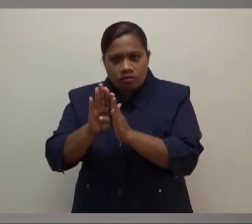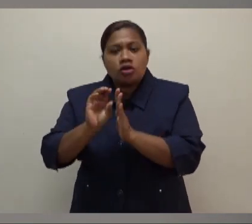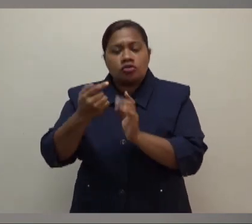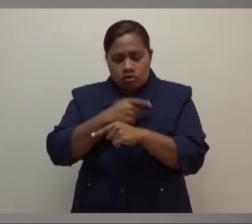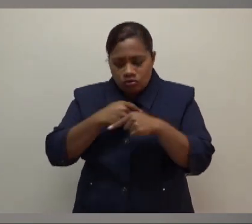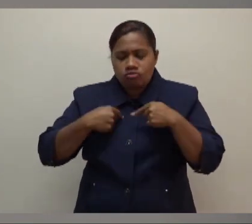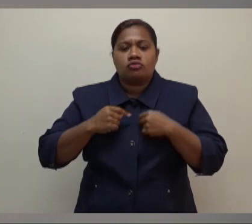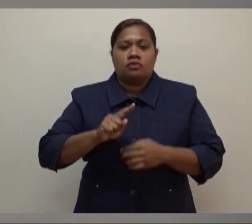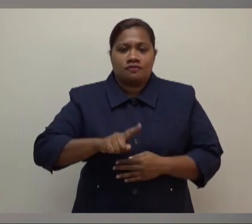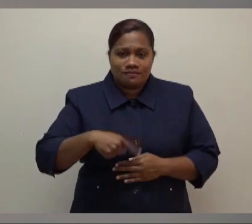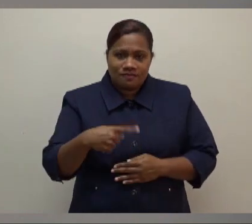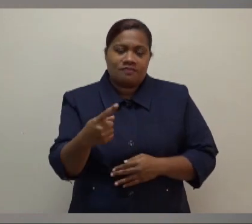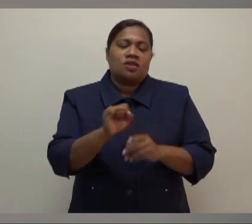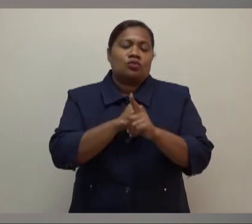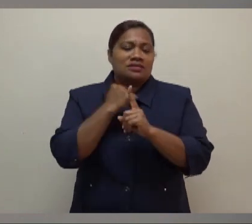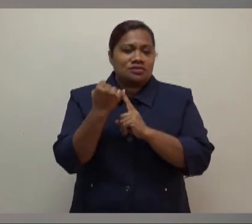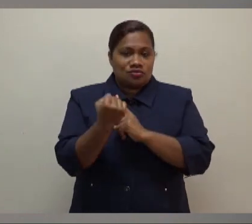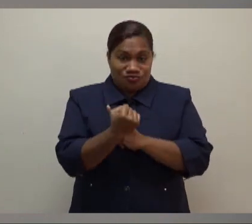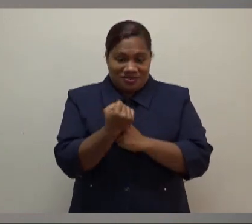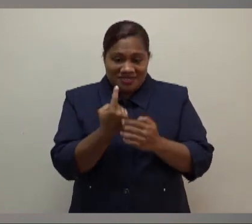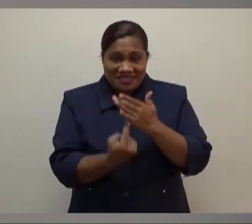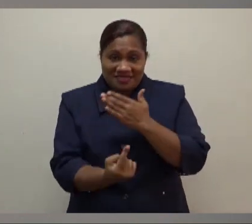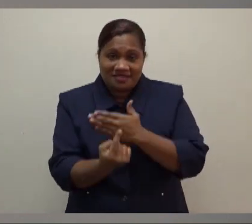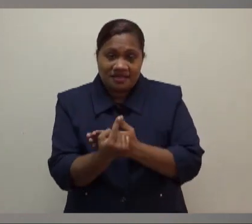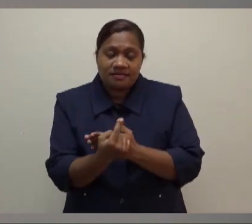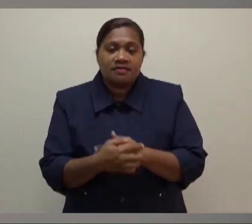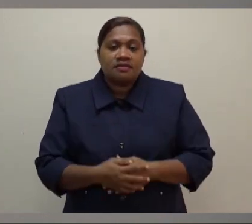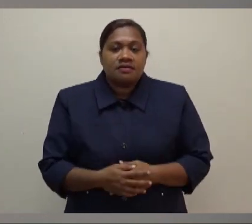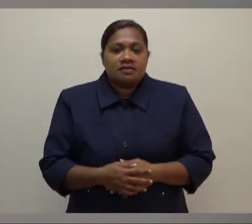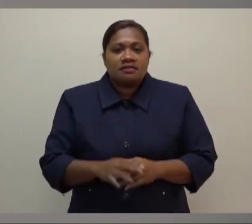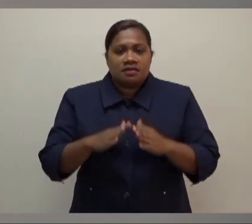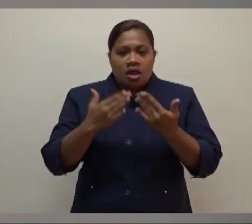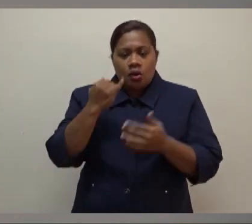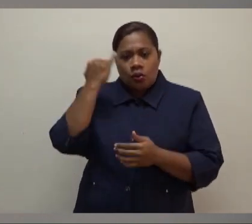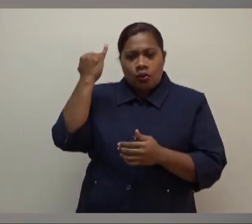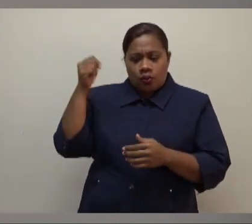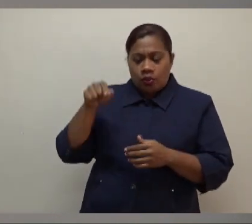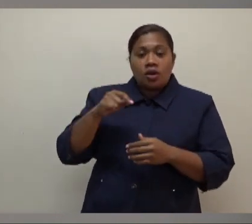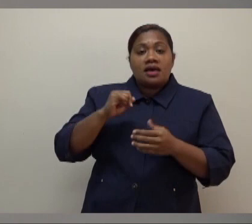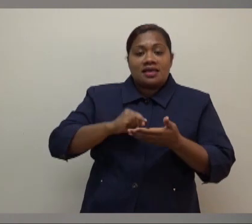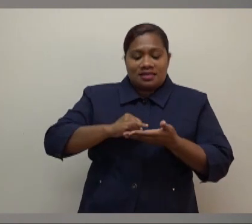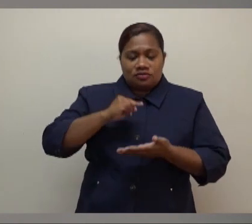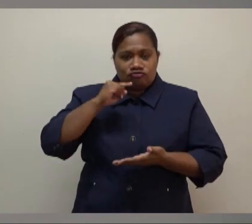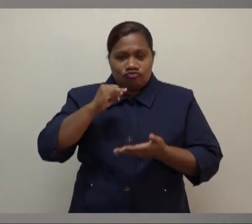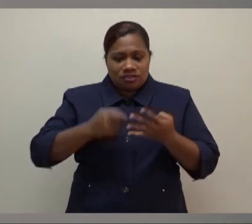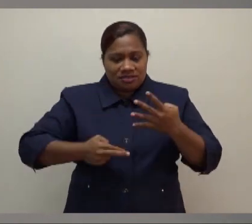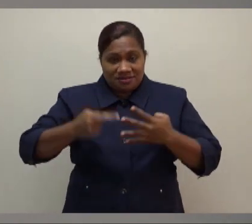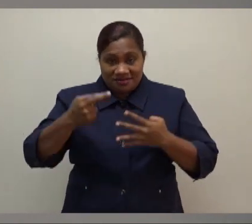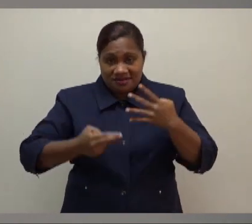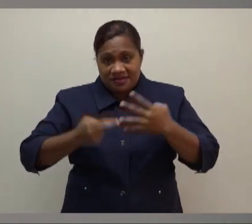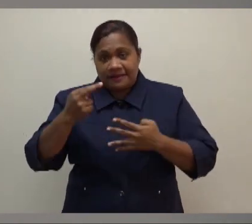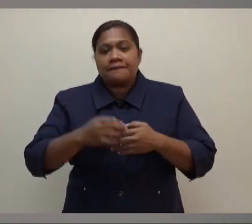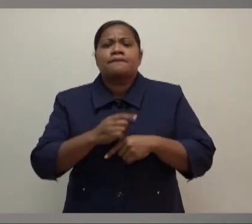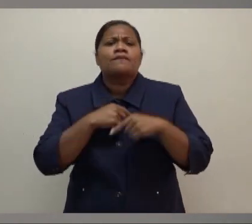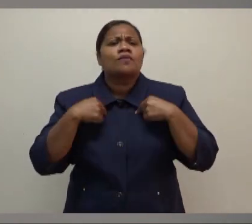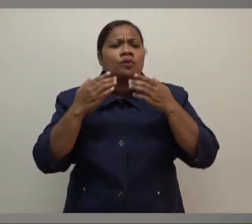situation. Imagine major spikes in interest rates. We carefully navigated these headwinds and thankfully,